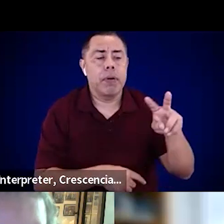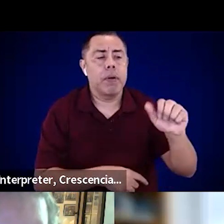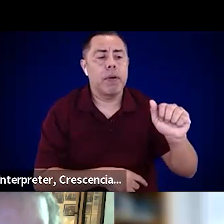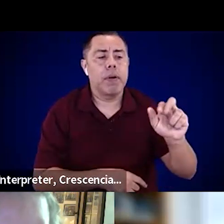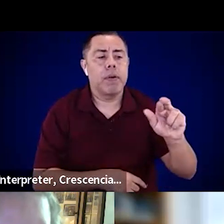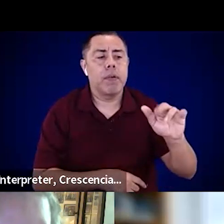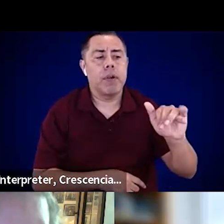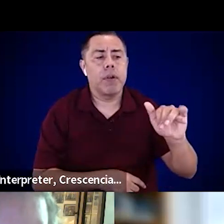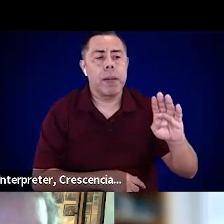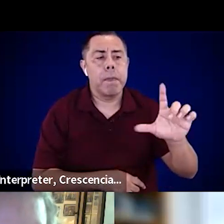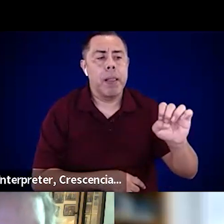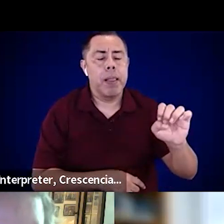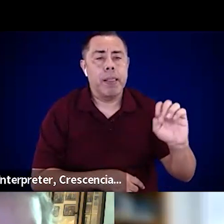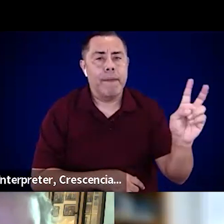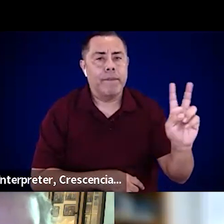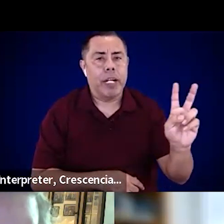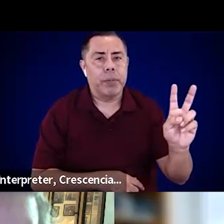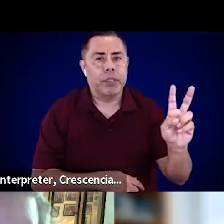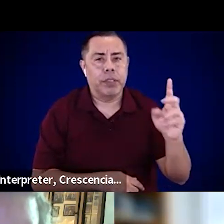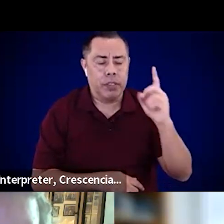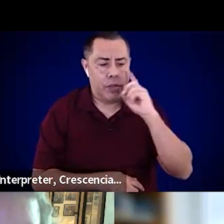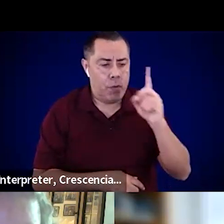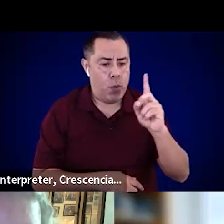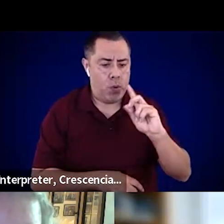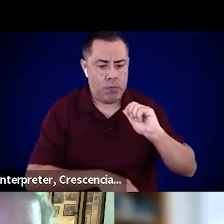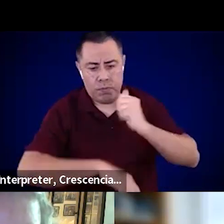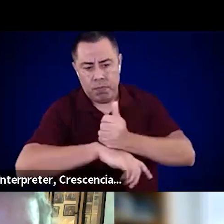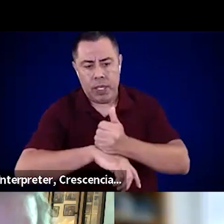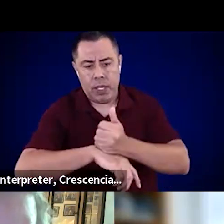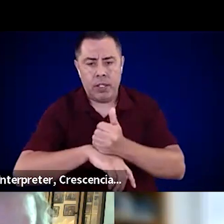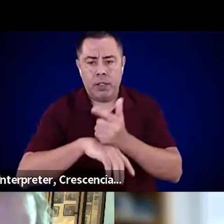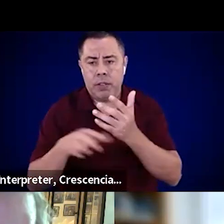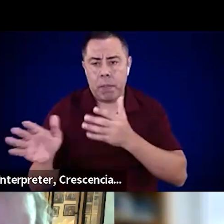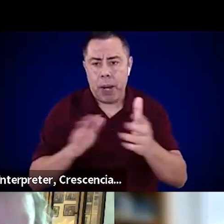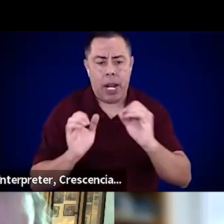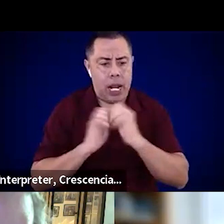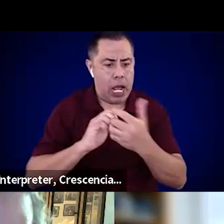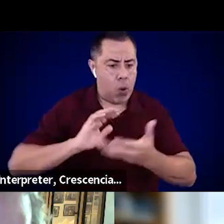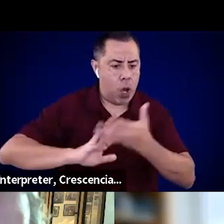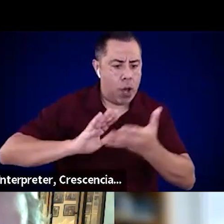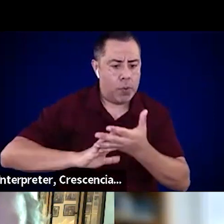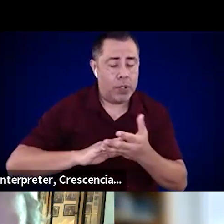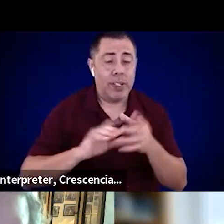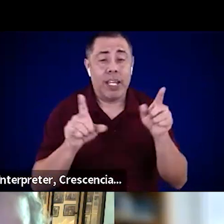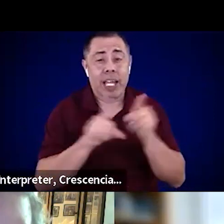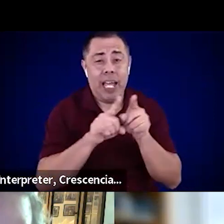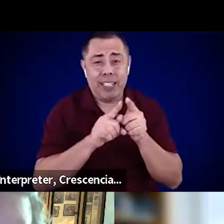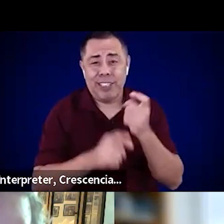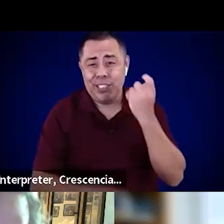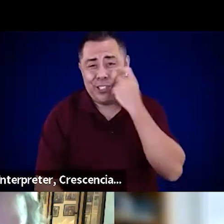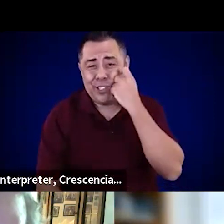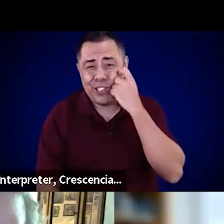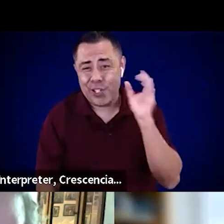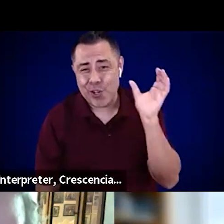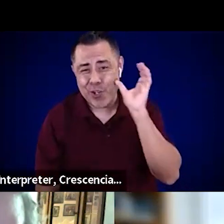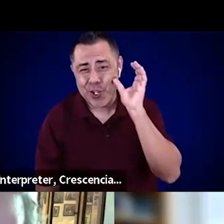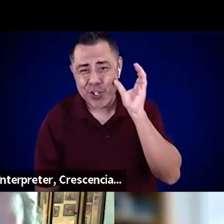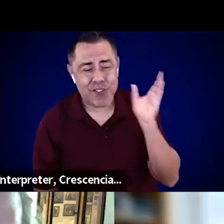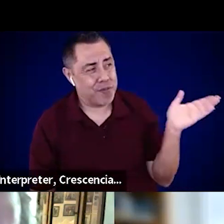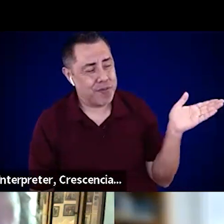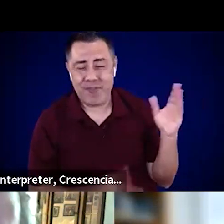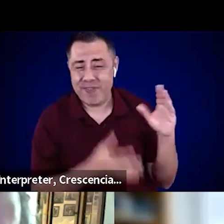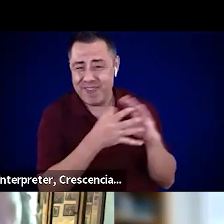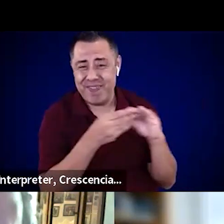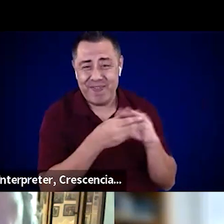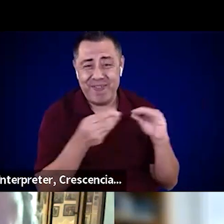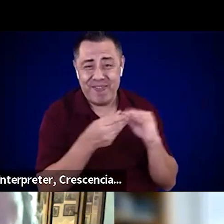operationalize, as we have just heard from our prior two panelists. But first, I